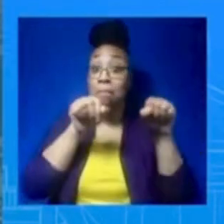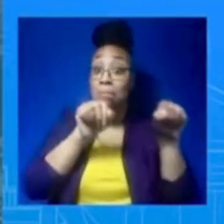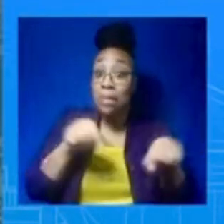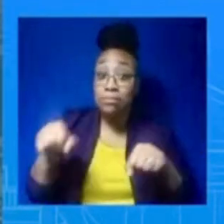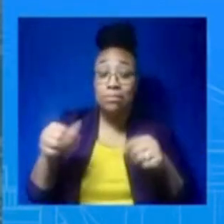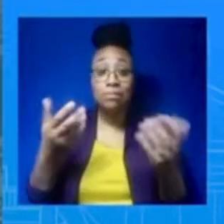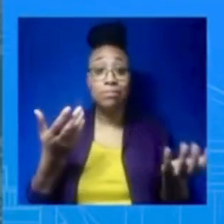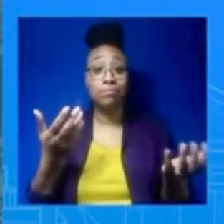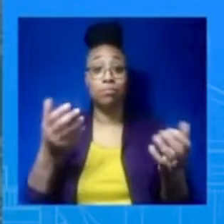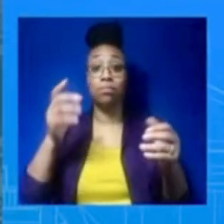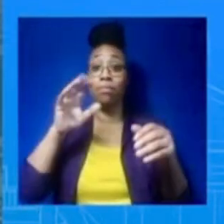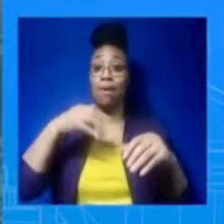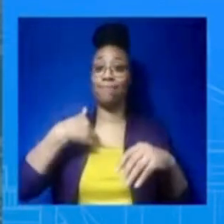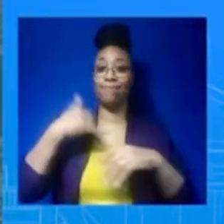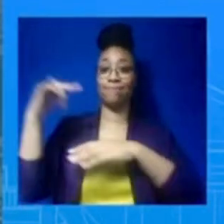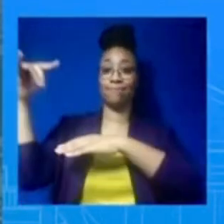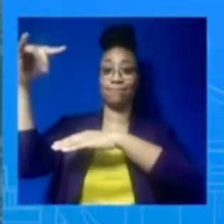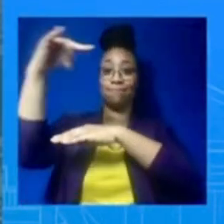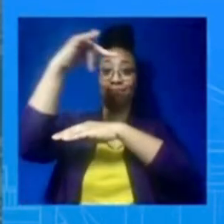we don't know what these are.